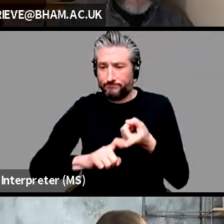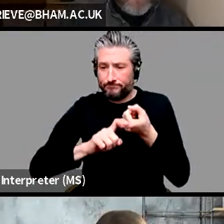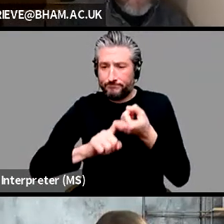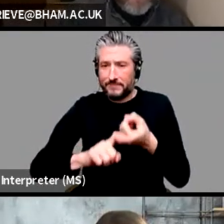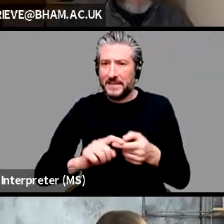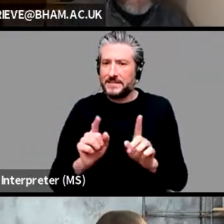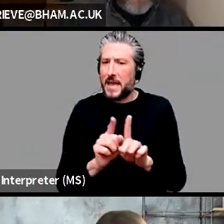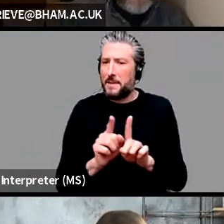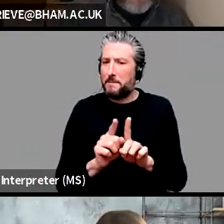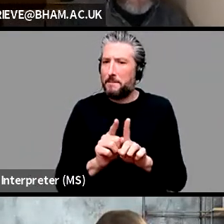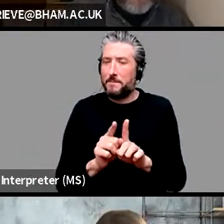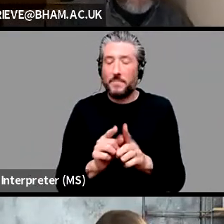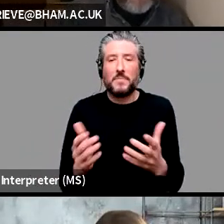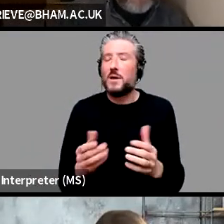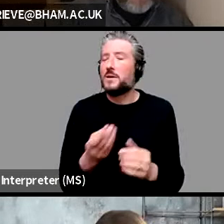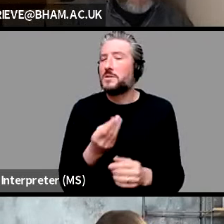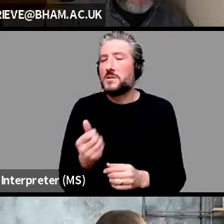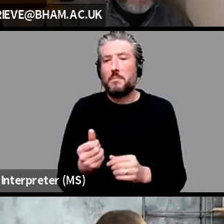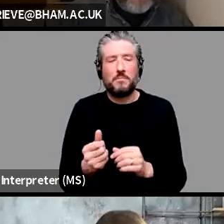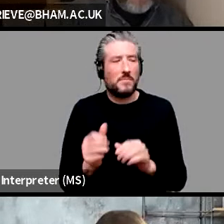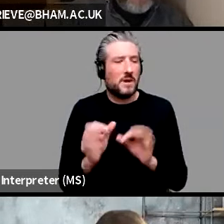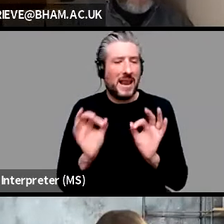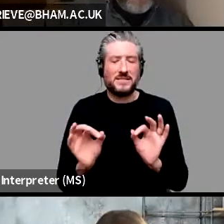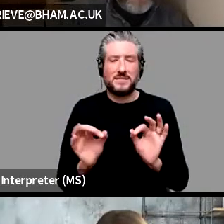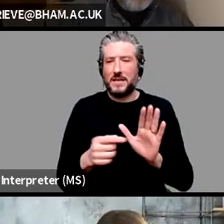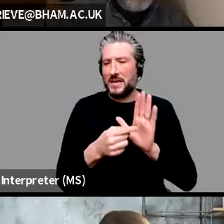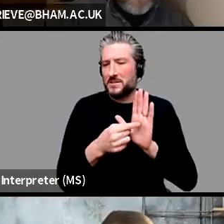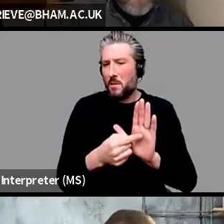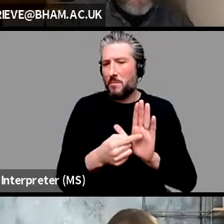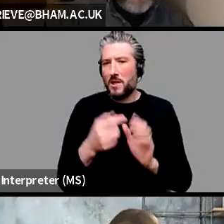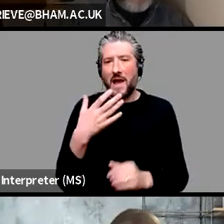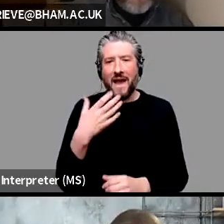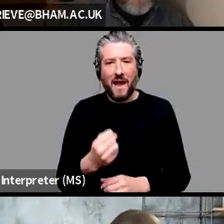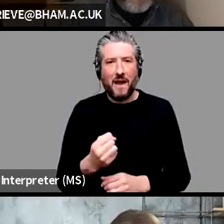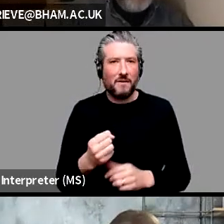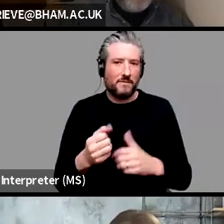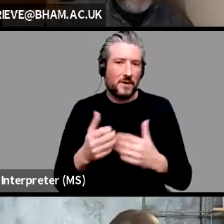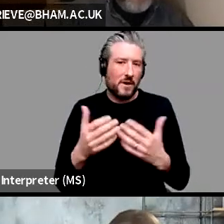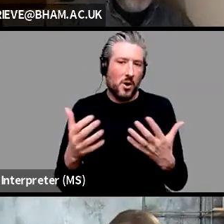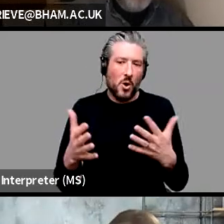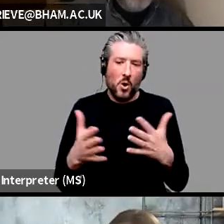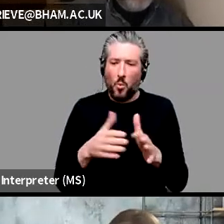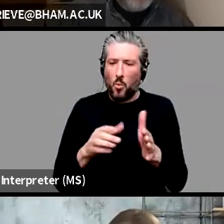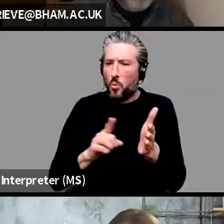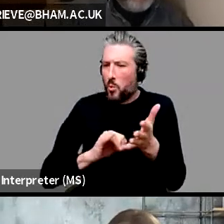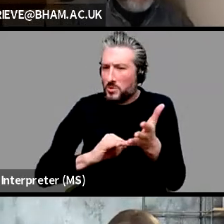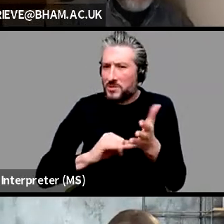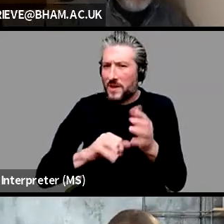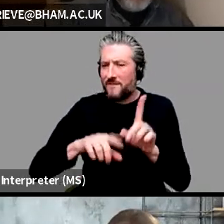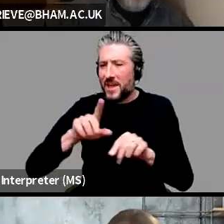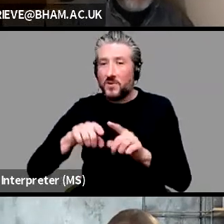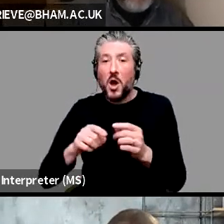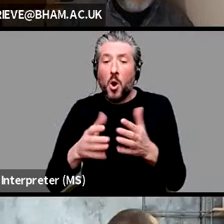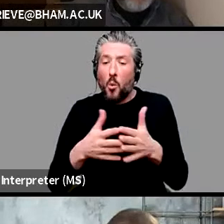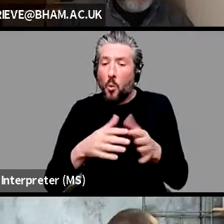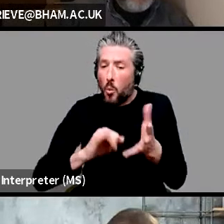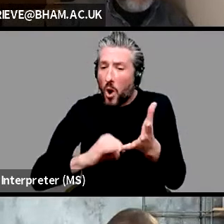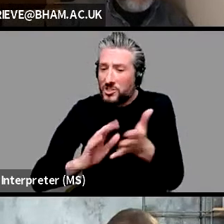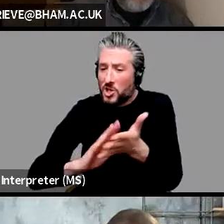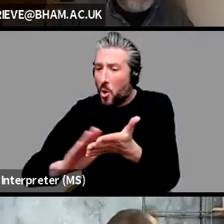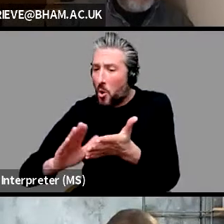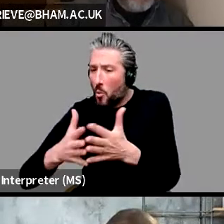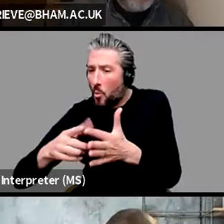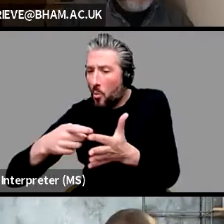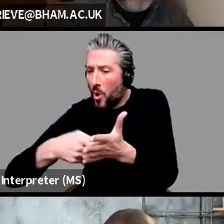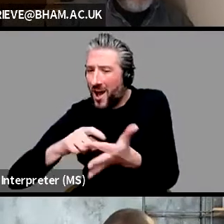of, so classic cases are was were variation, uh, that kind of stuff. Right. So like, say was were? Yeah. So like